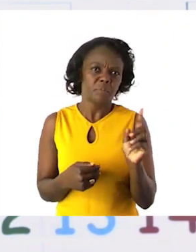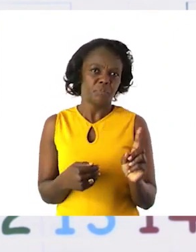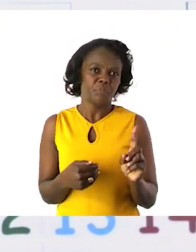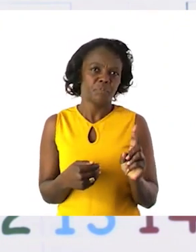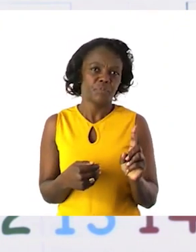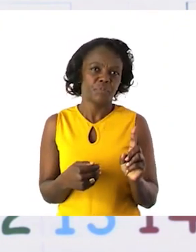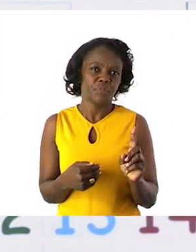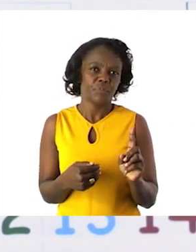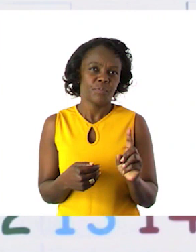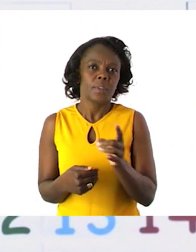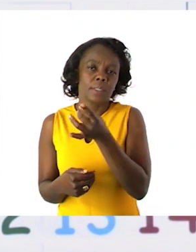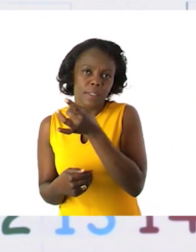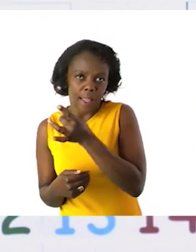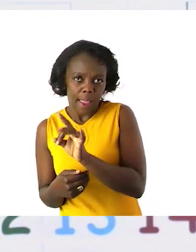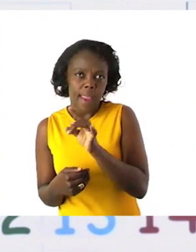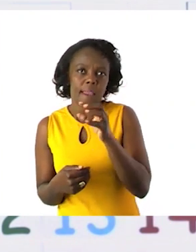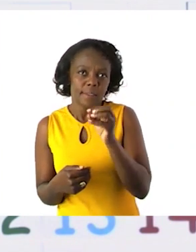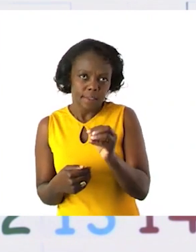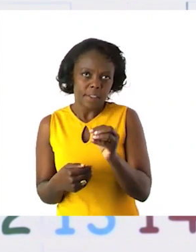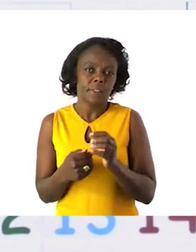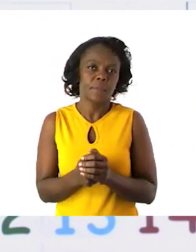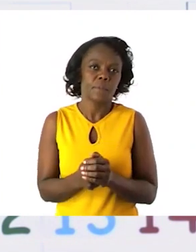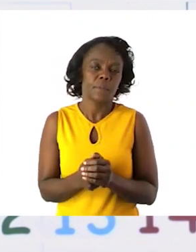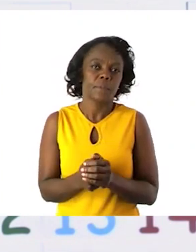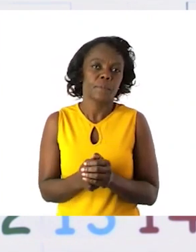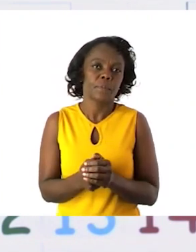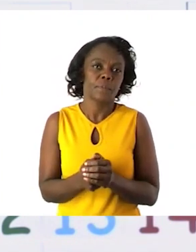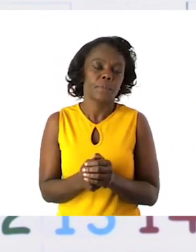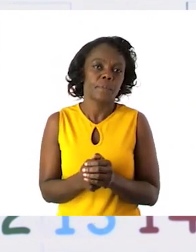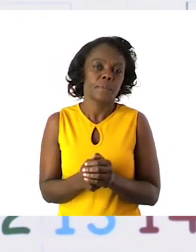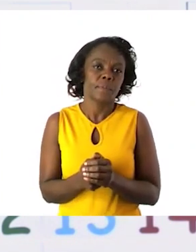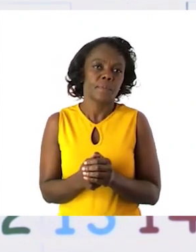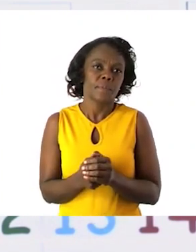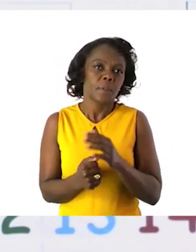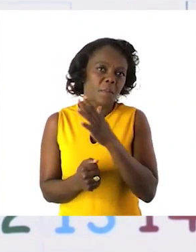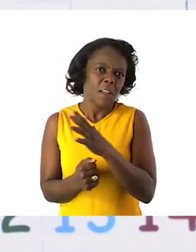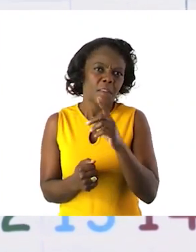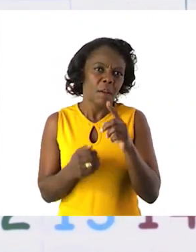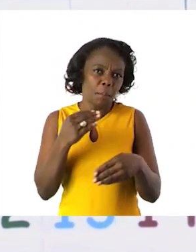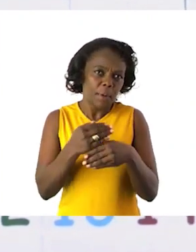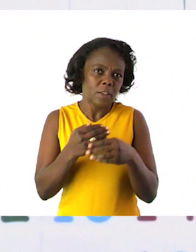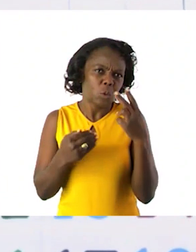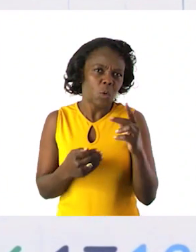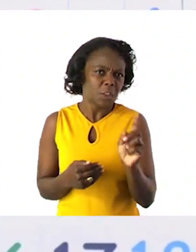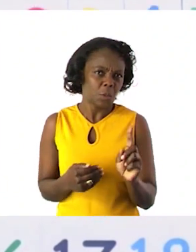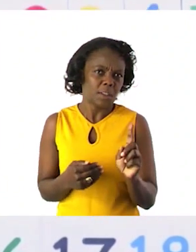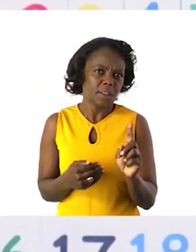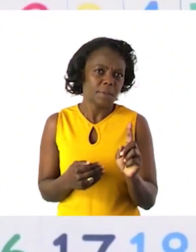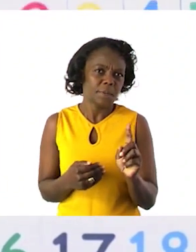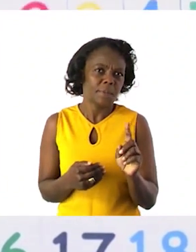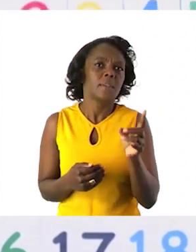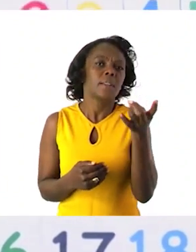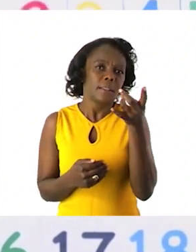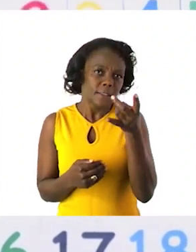be the answer? It will be 80. And then 5 plus 2. These are units